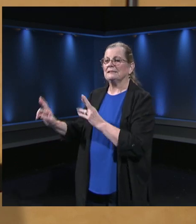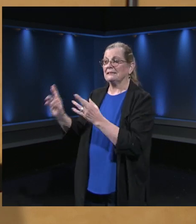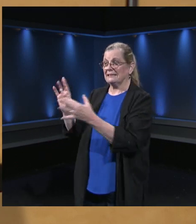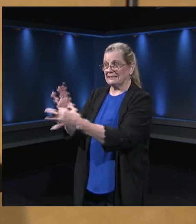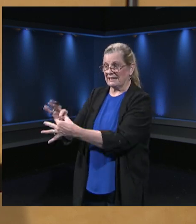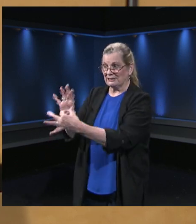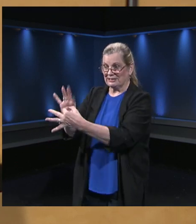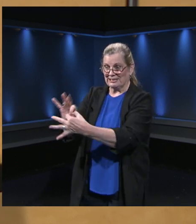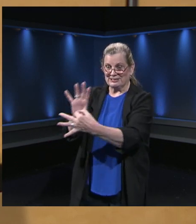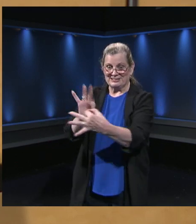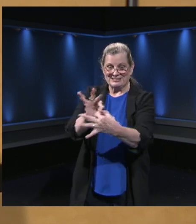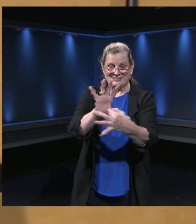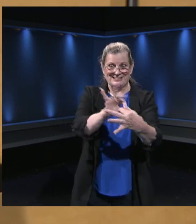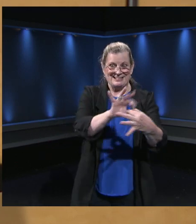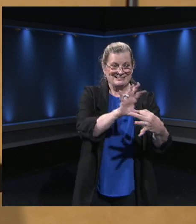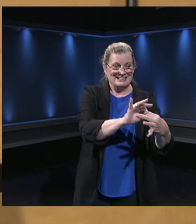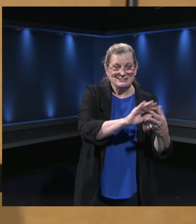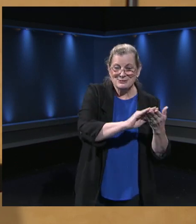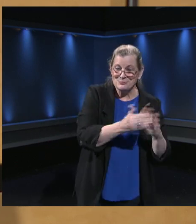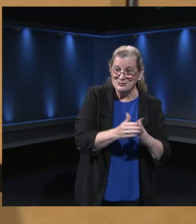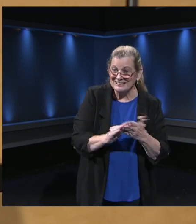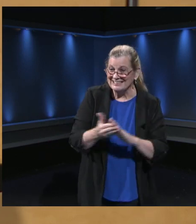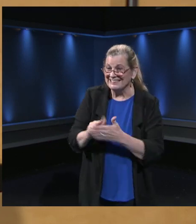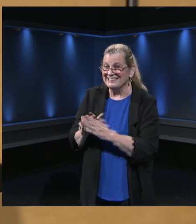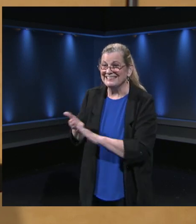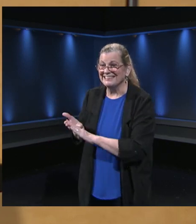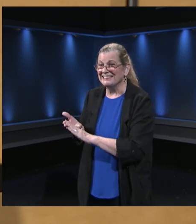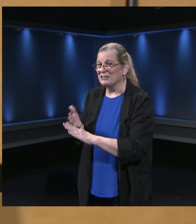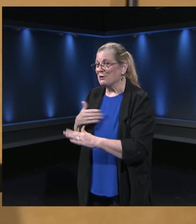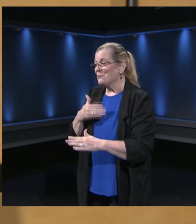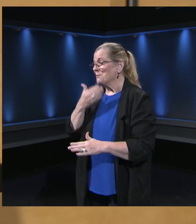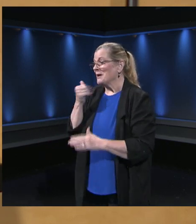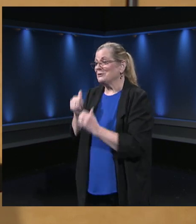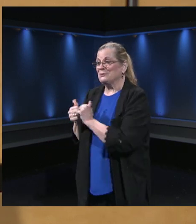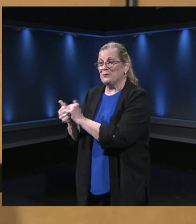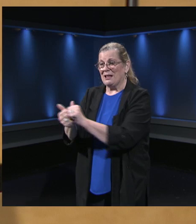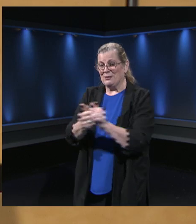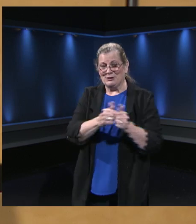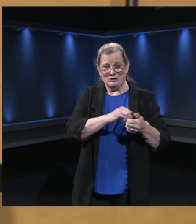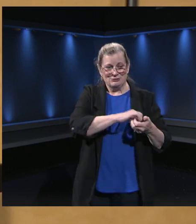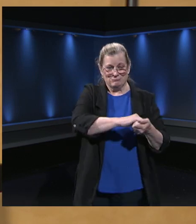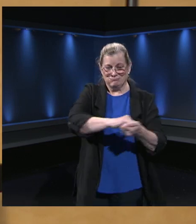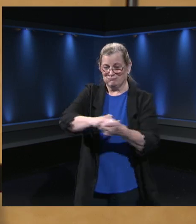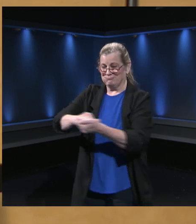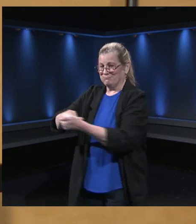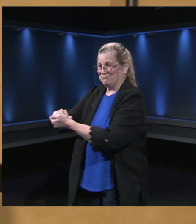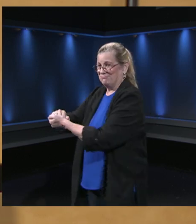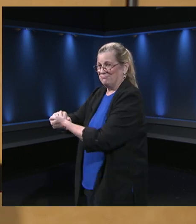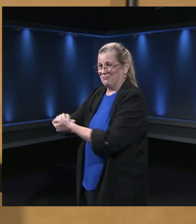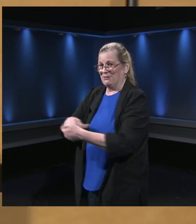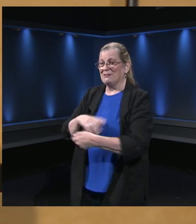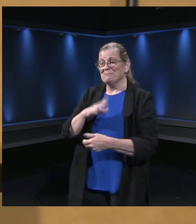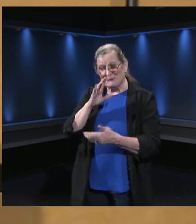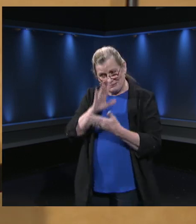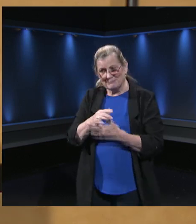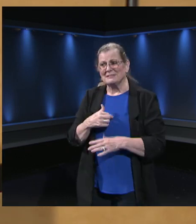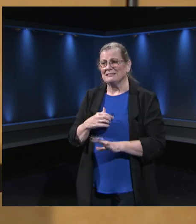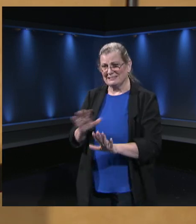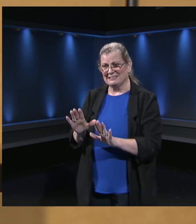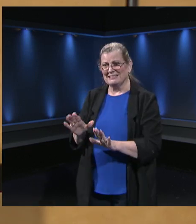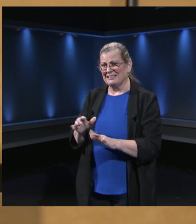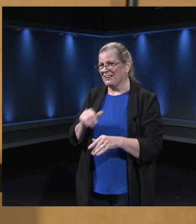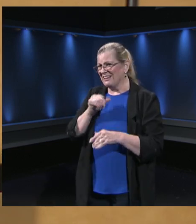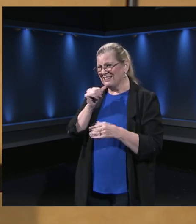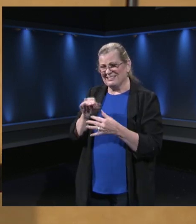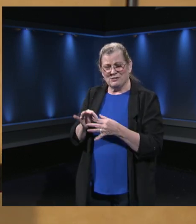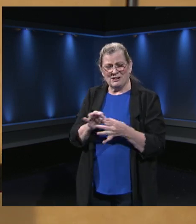a very connected district. We're better together. I fully believe that. My role is an ESPIT. I collaborate all the time. Our principals